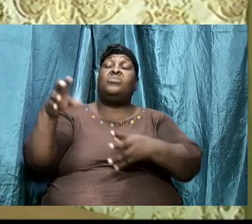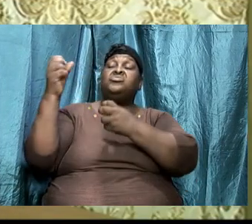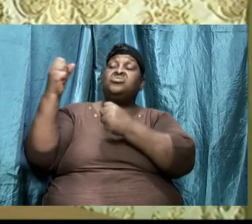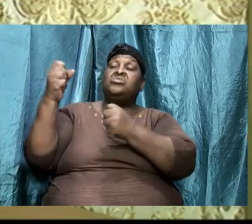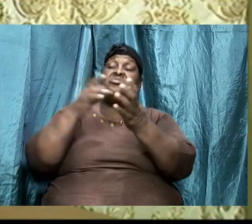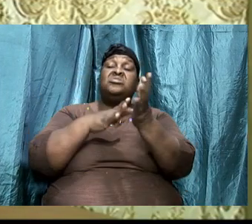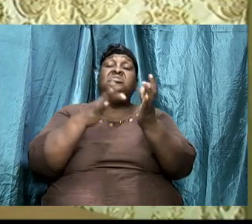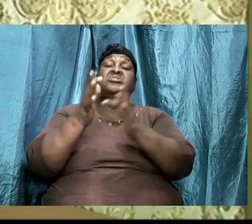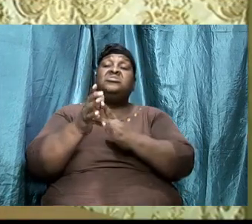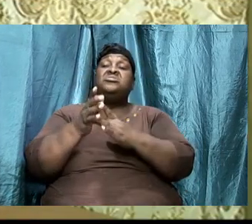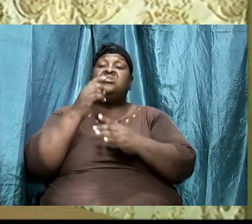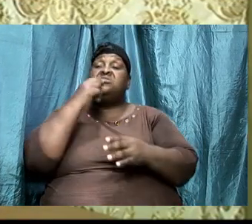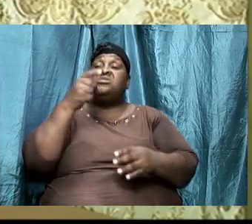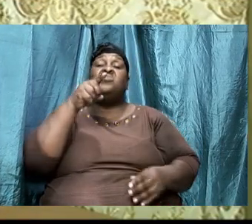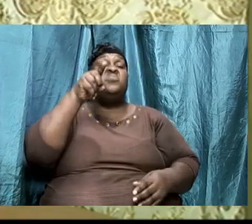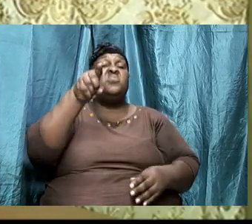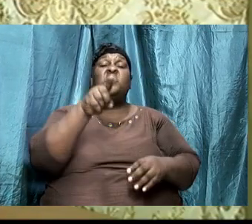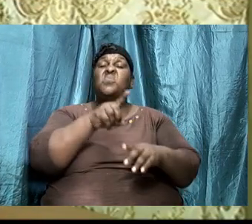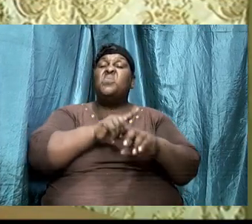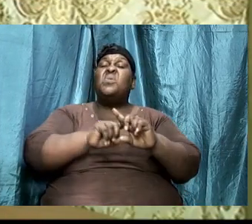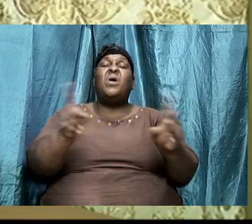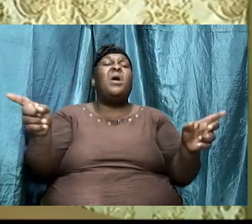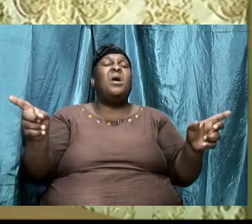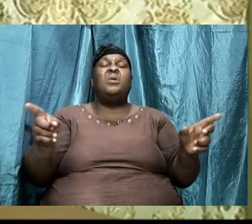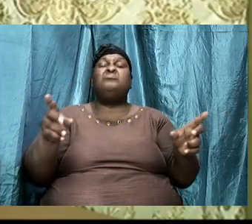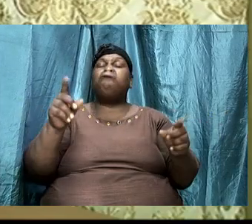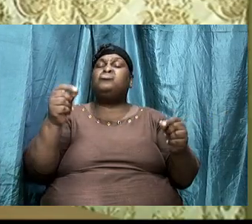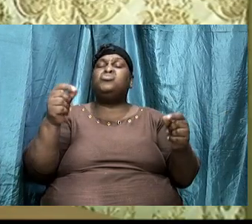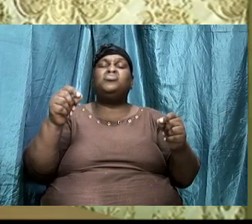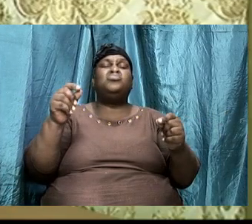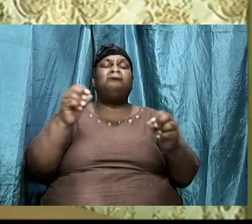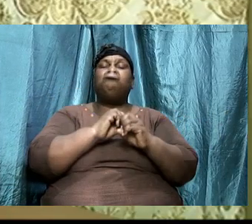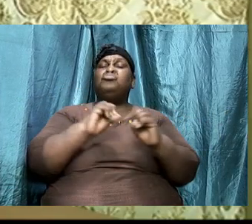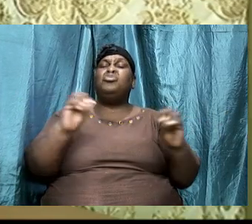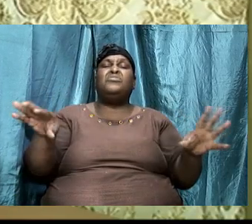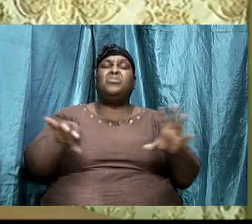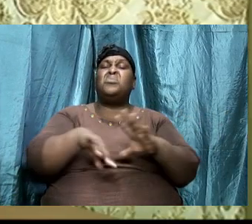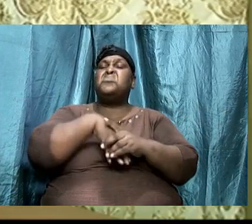of me so if we think that we can live